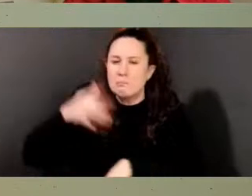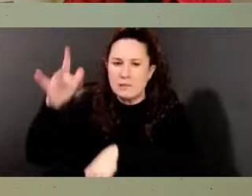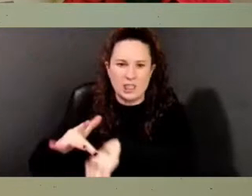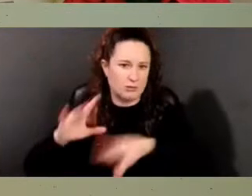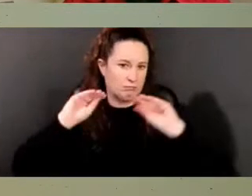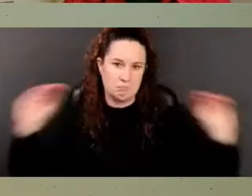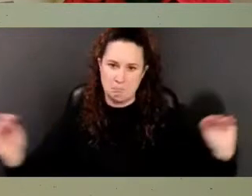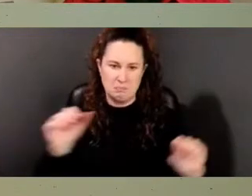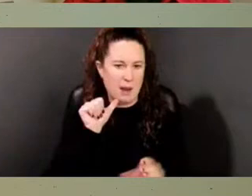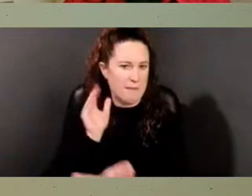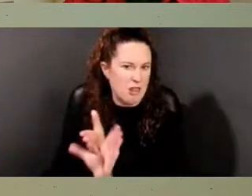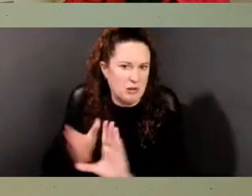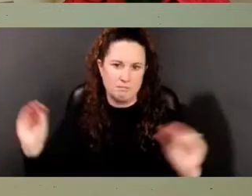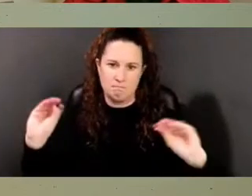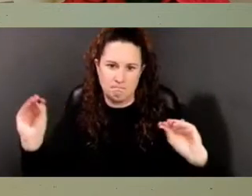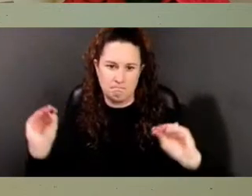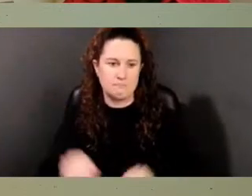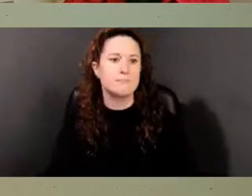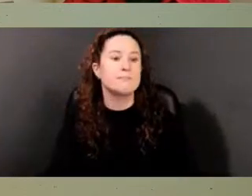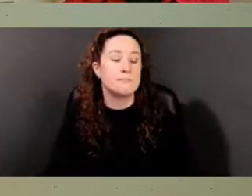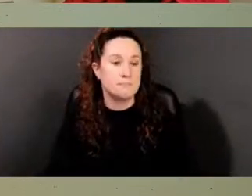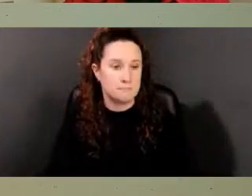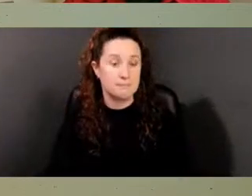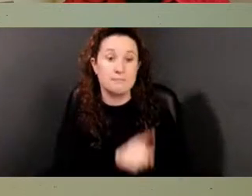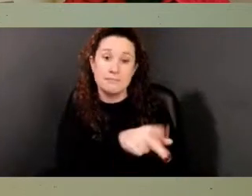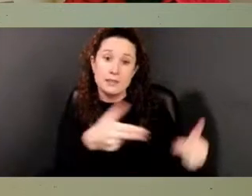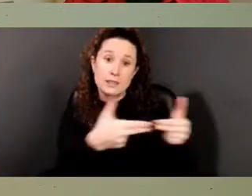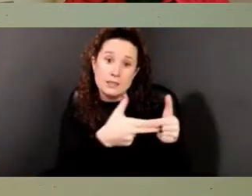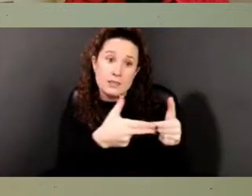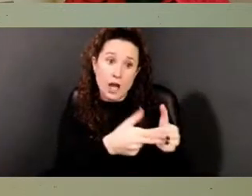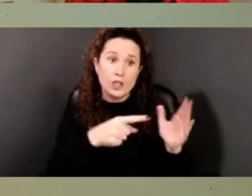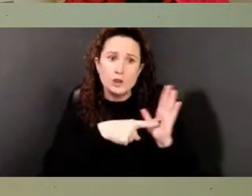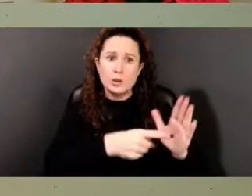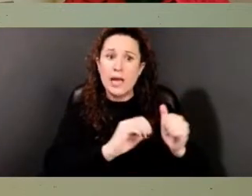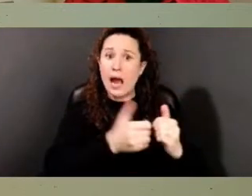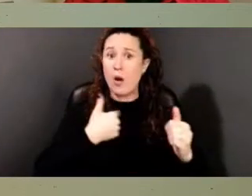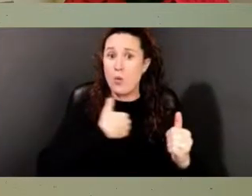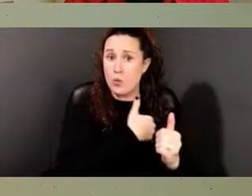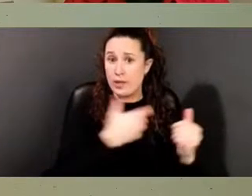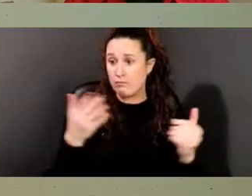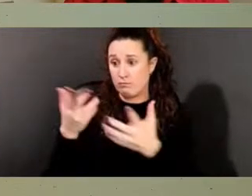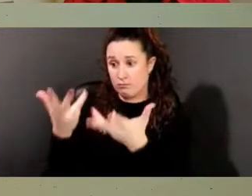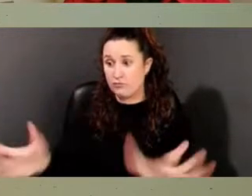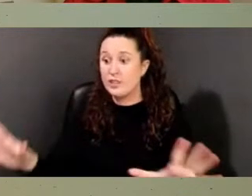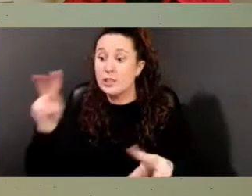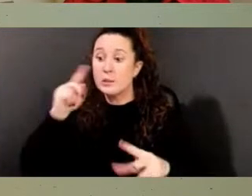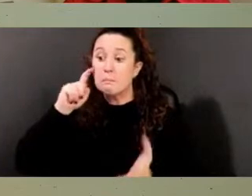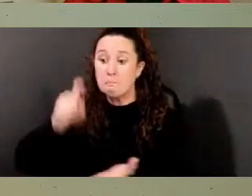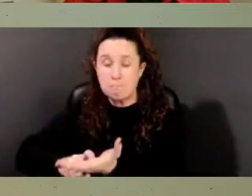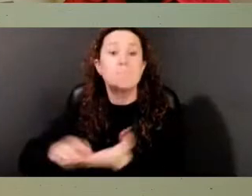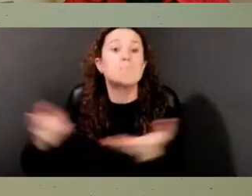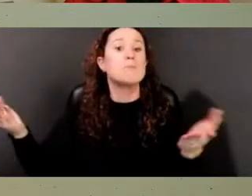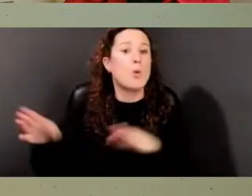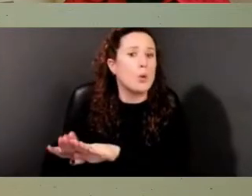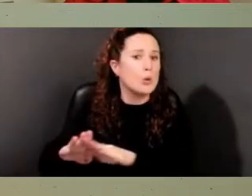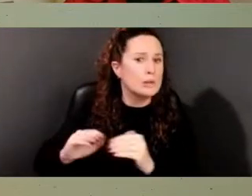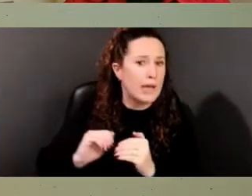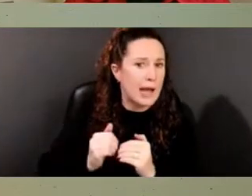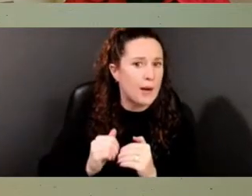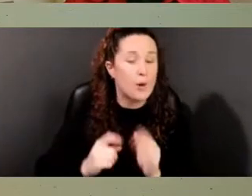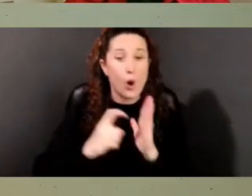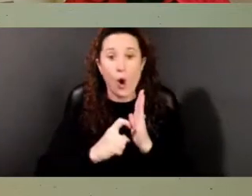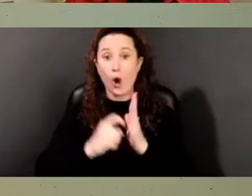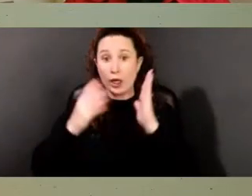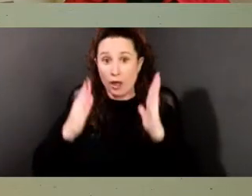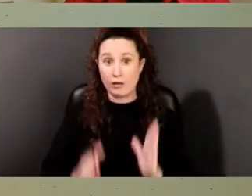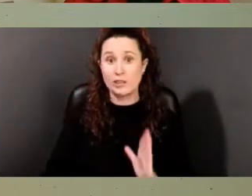This slide shows the process of closing the burial ground. The archaeologists identified each